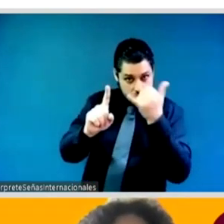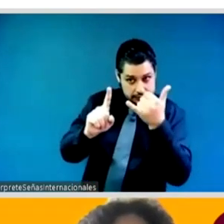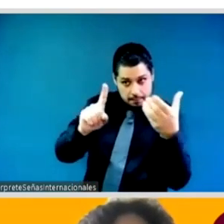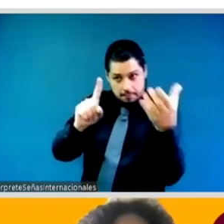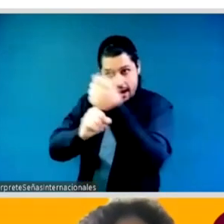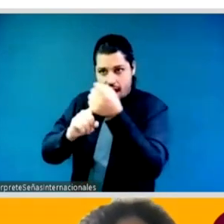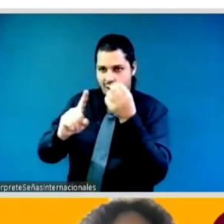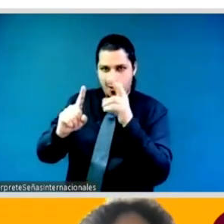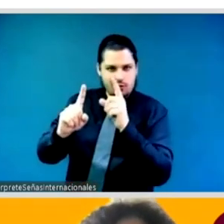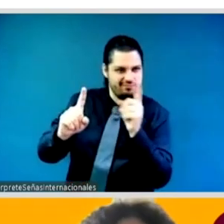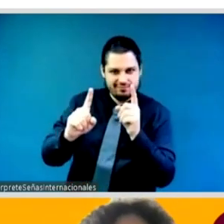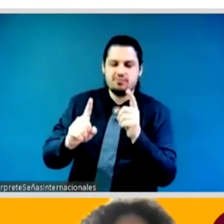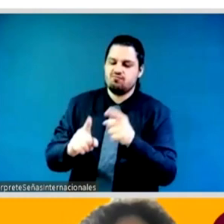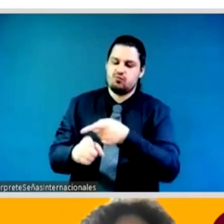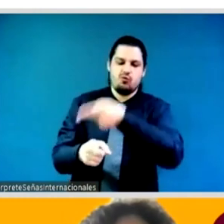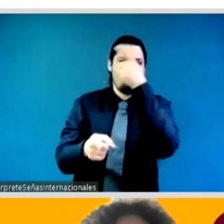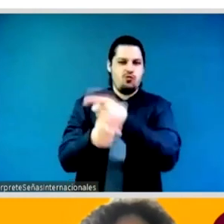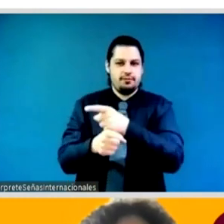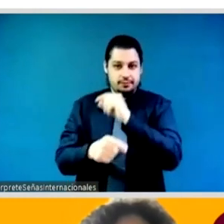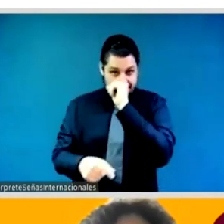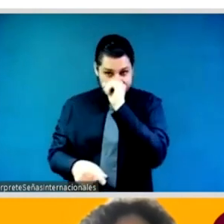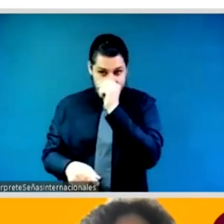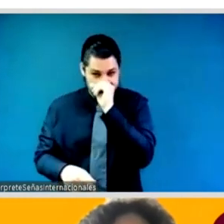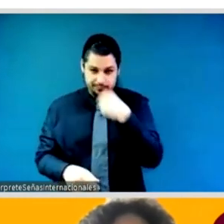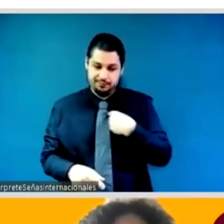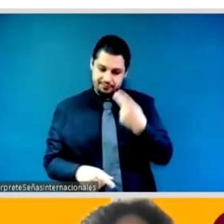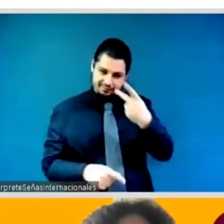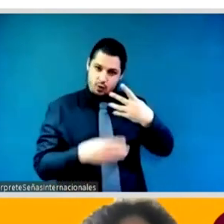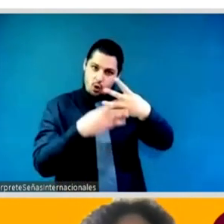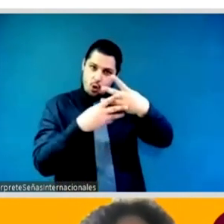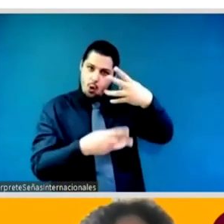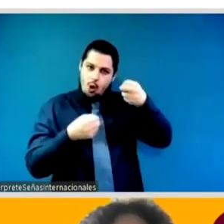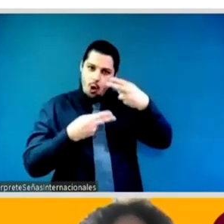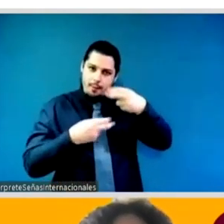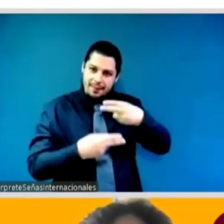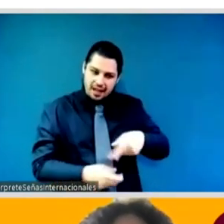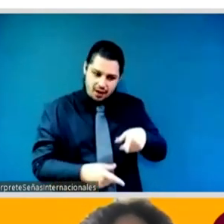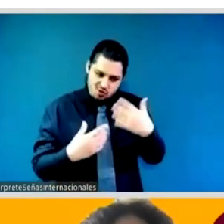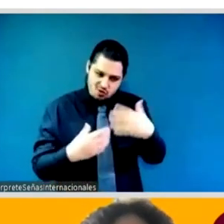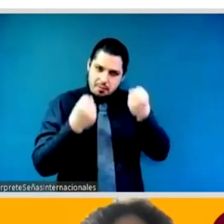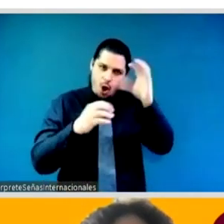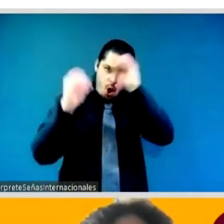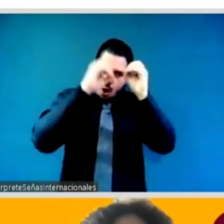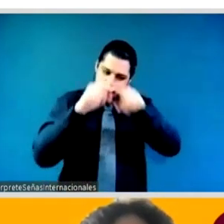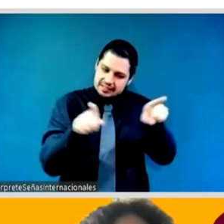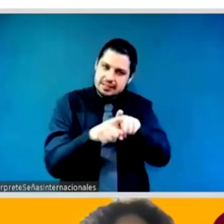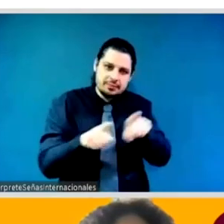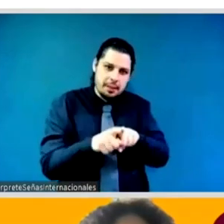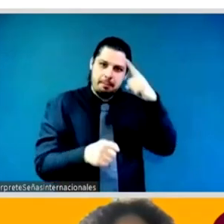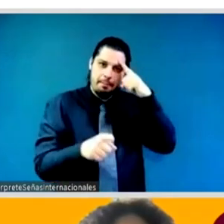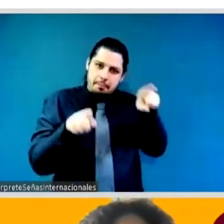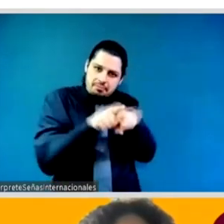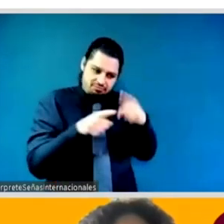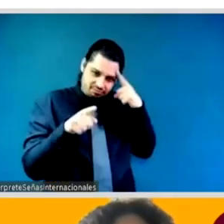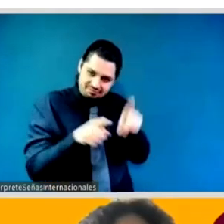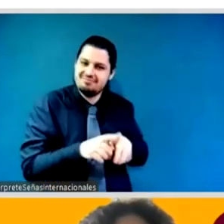and i think we all need to commit to intersectionality not just being a vague concept or something that we commit